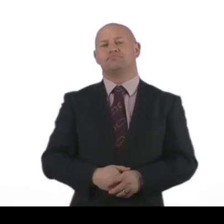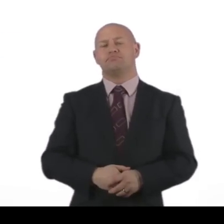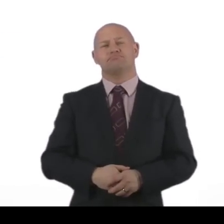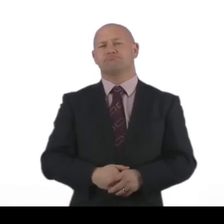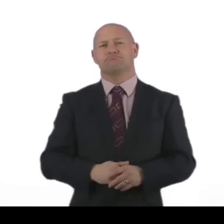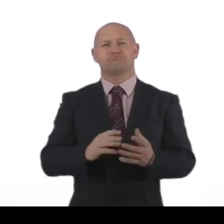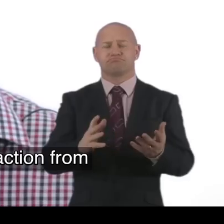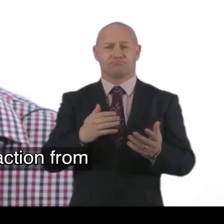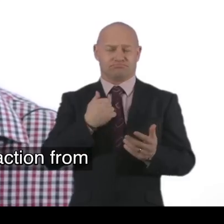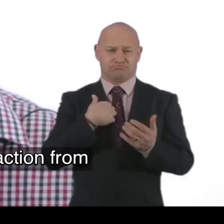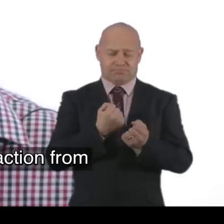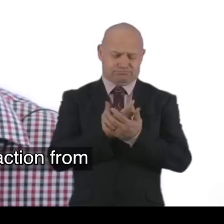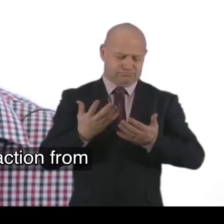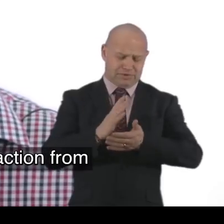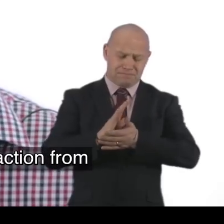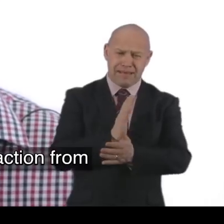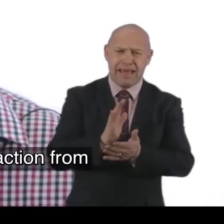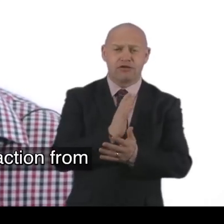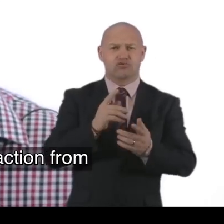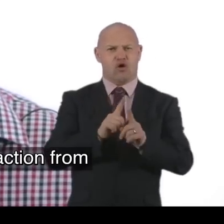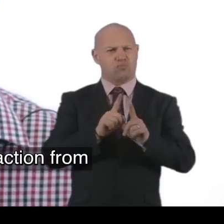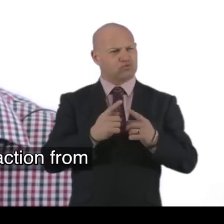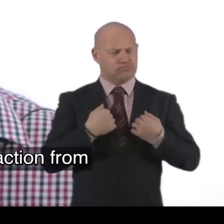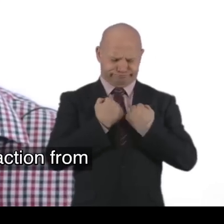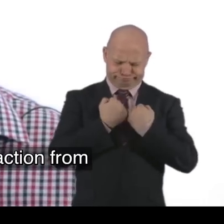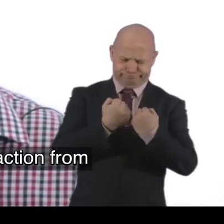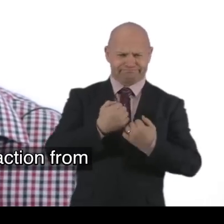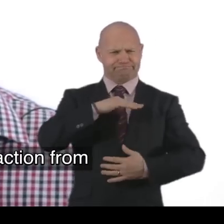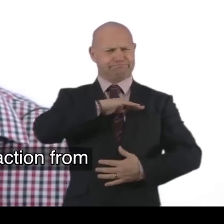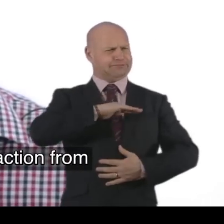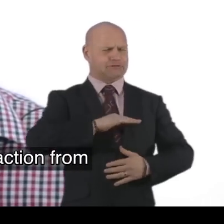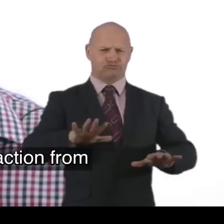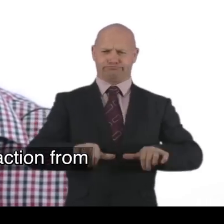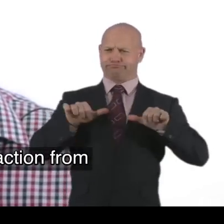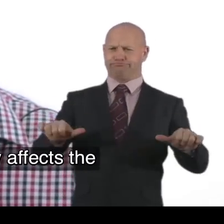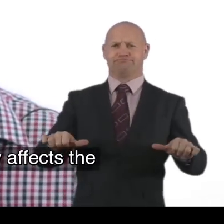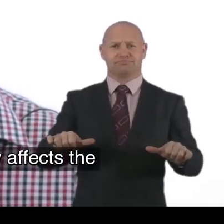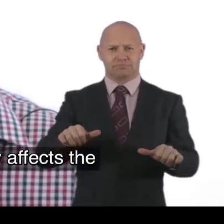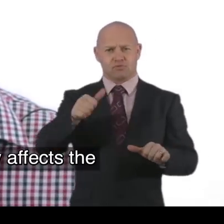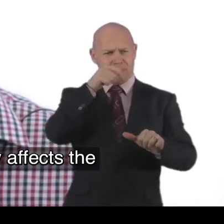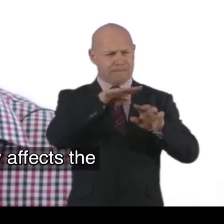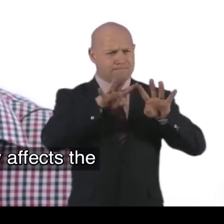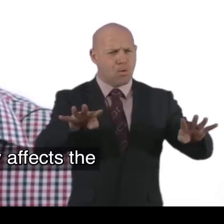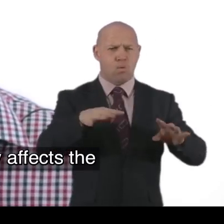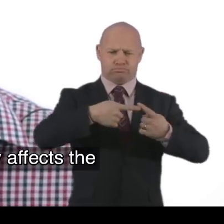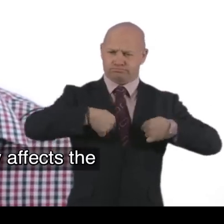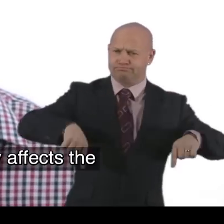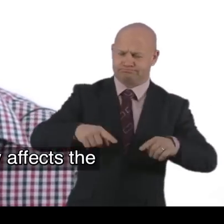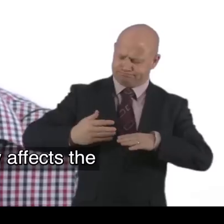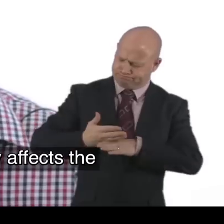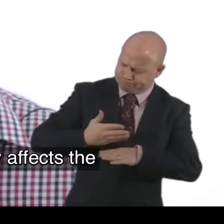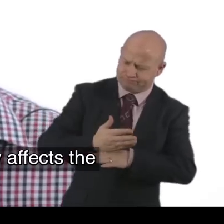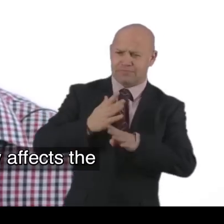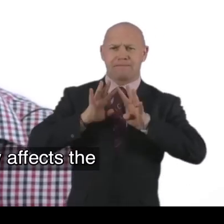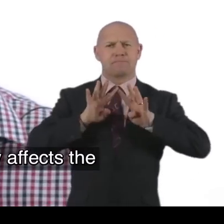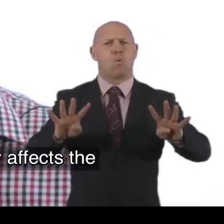I've had tremendous pleasure and self satisfaction from being on the board. Knowing that what we as a board